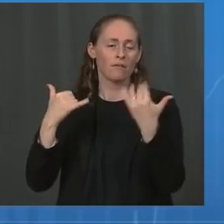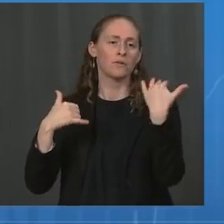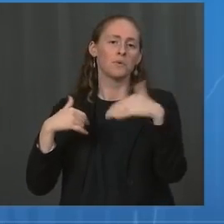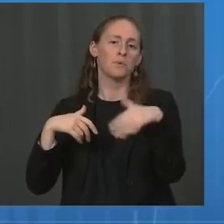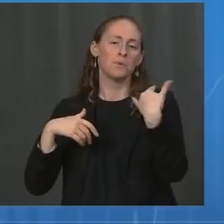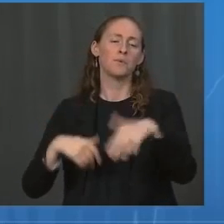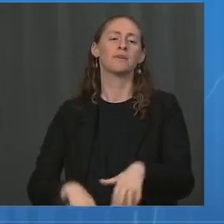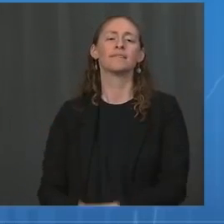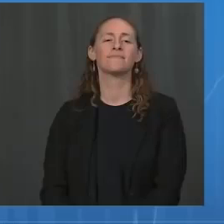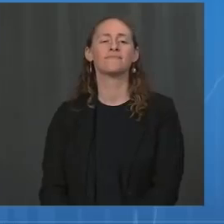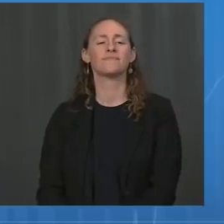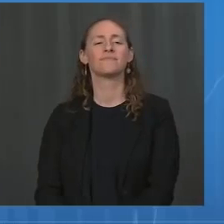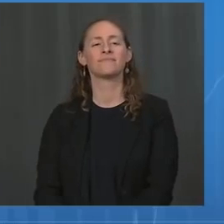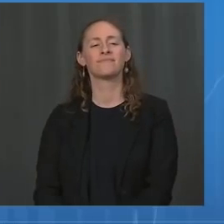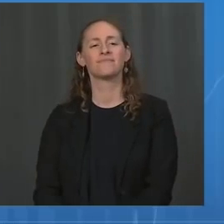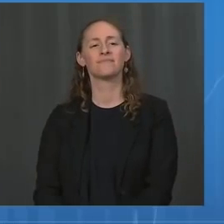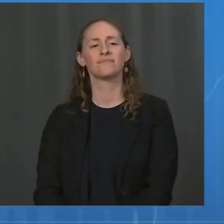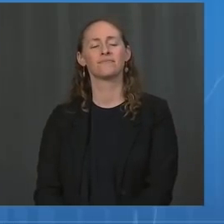impacted by the hurricane.